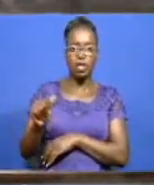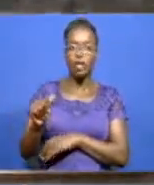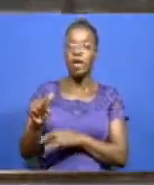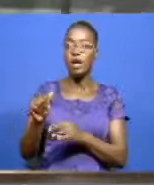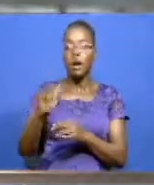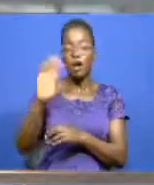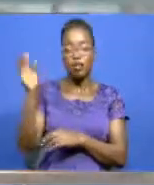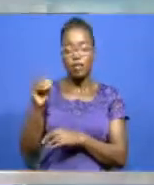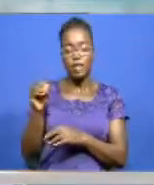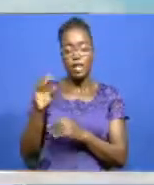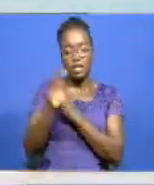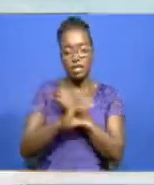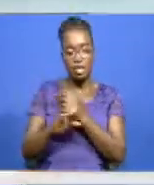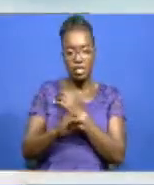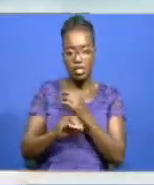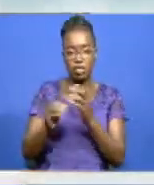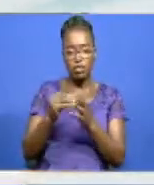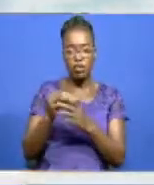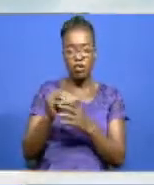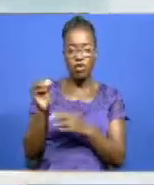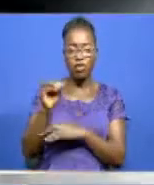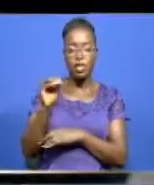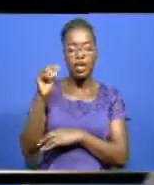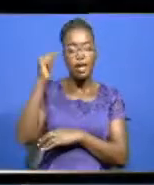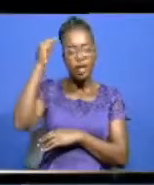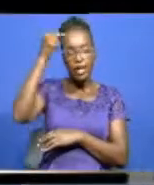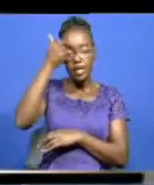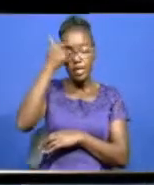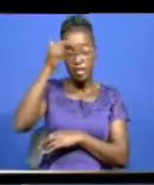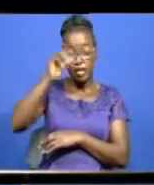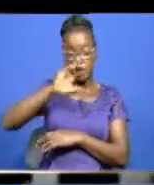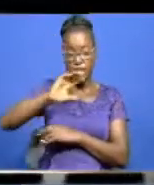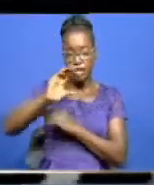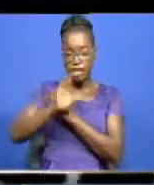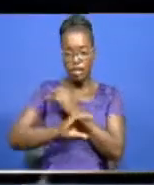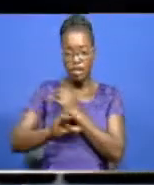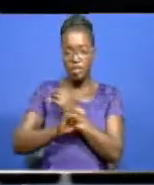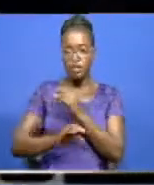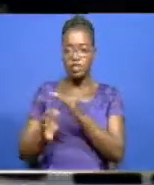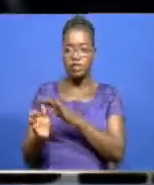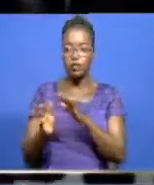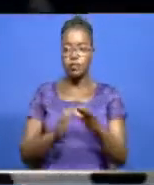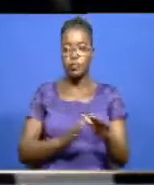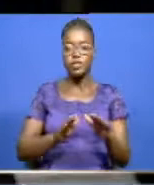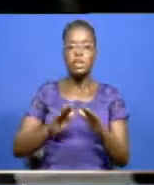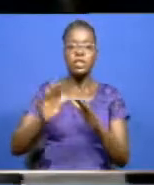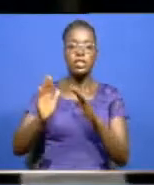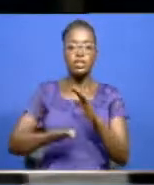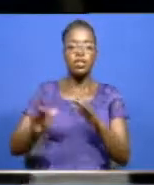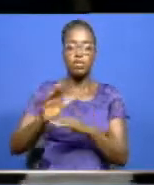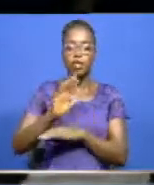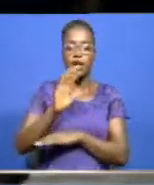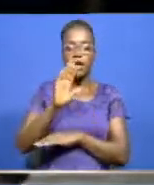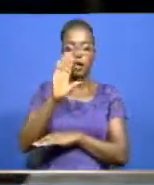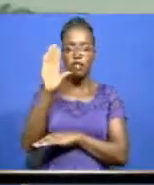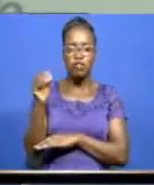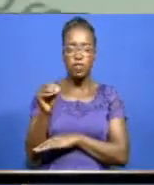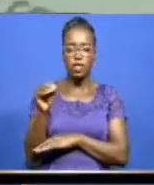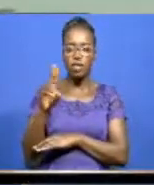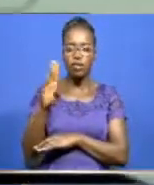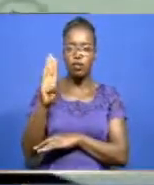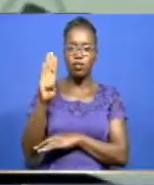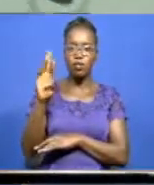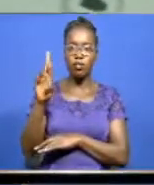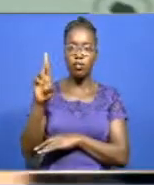not all have international bonds outstanding. Meanwhile, a group of South African Uber drivers are to go to